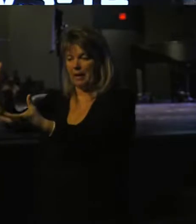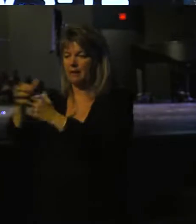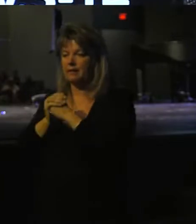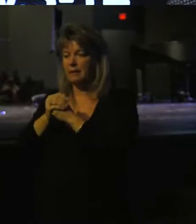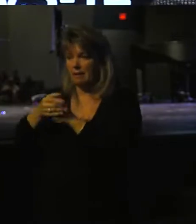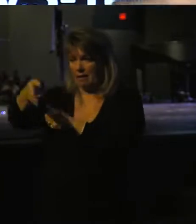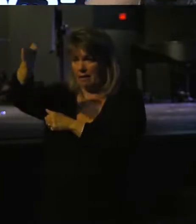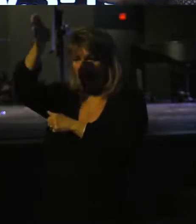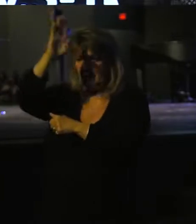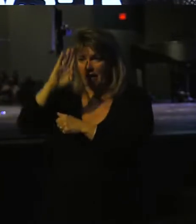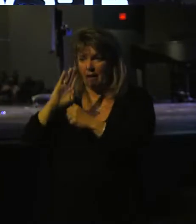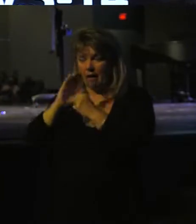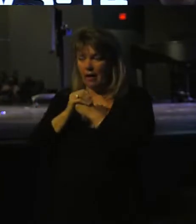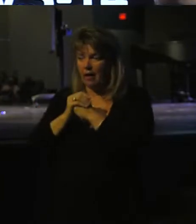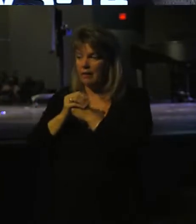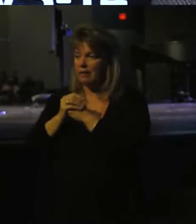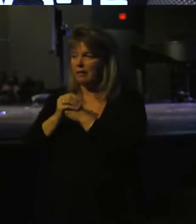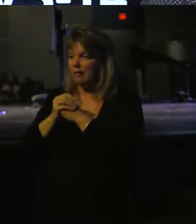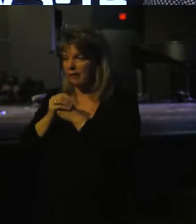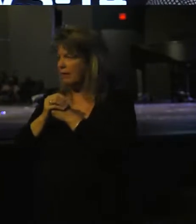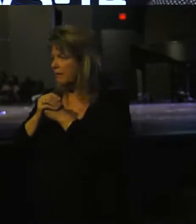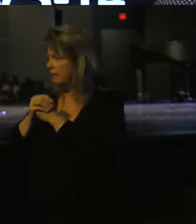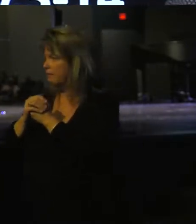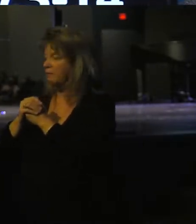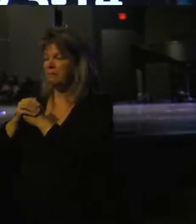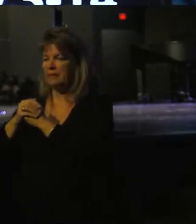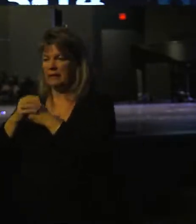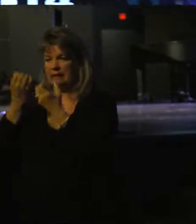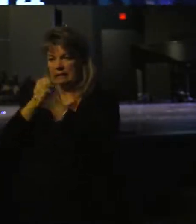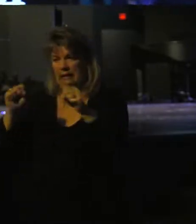God had provision over his life.